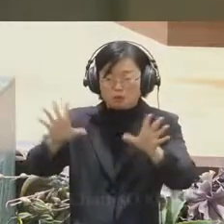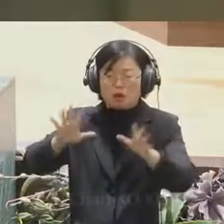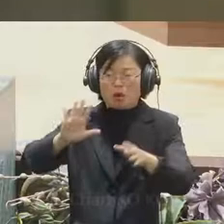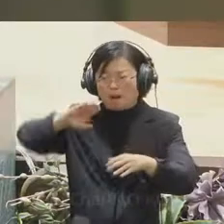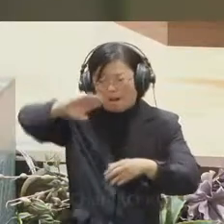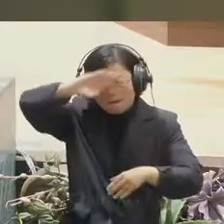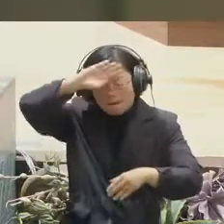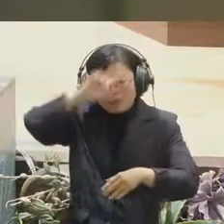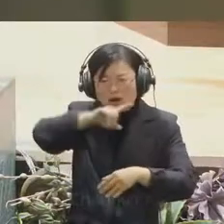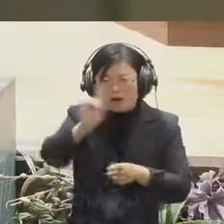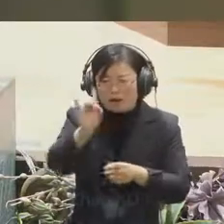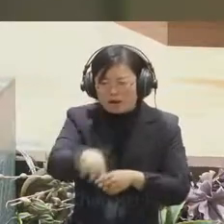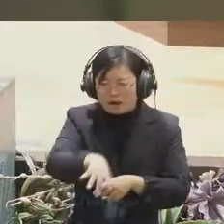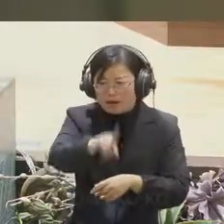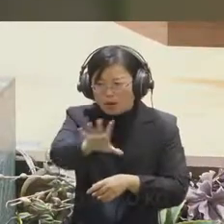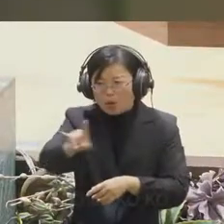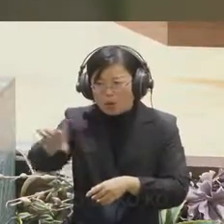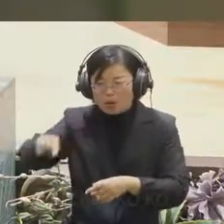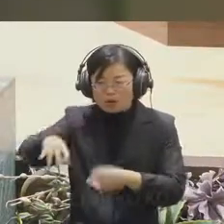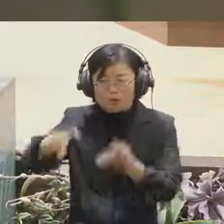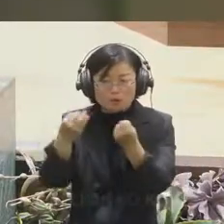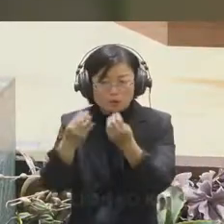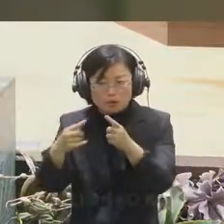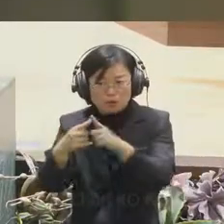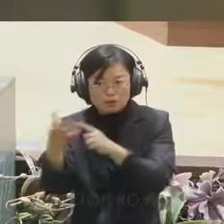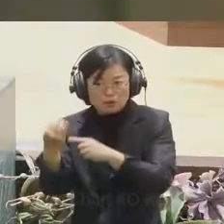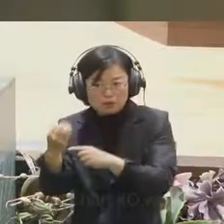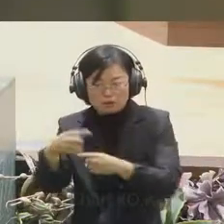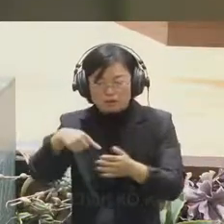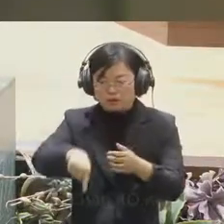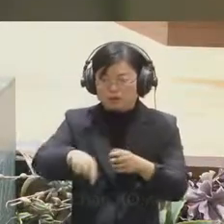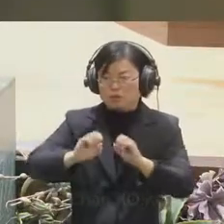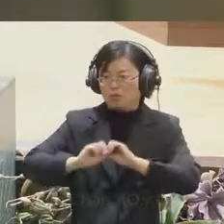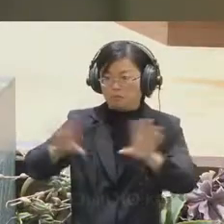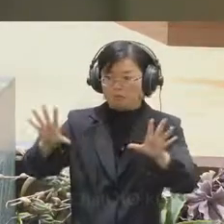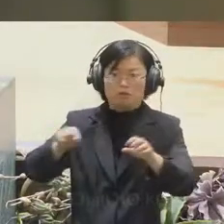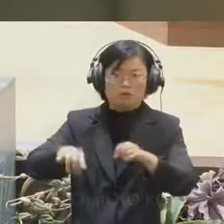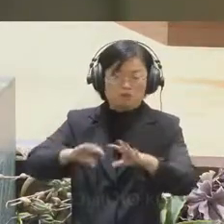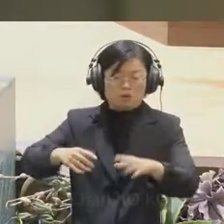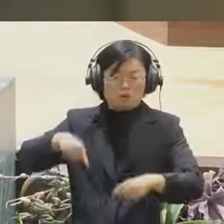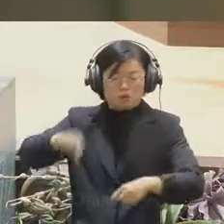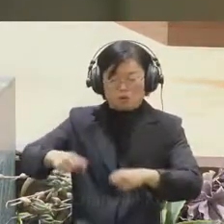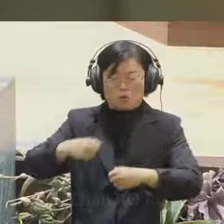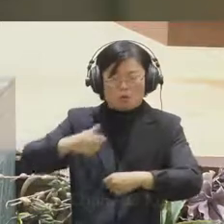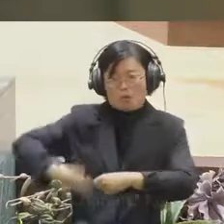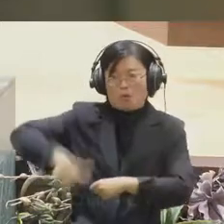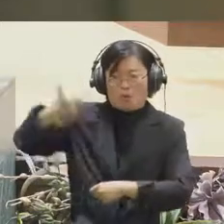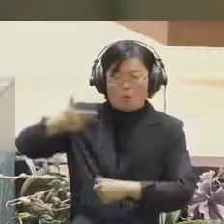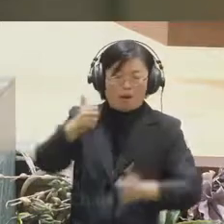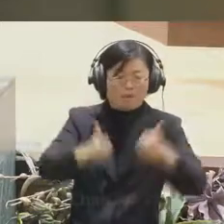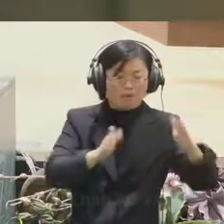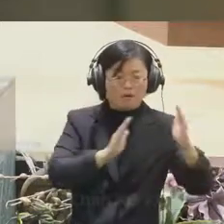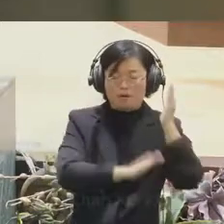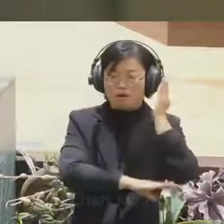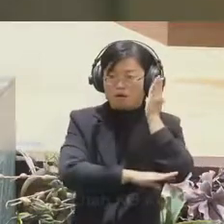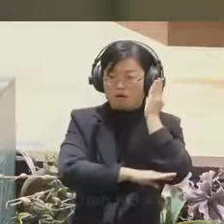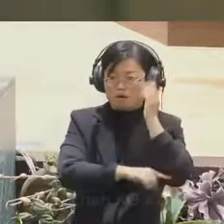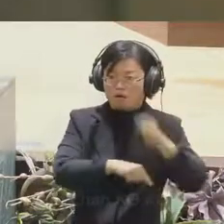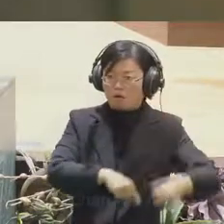with the huge team. We began with the idea and built brick by brick with the help of volunteers.